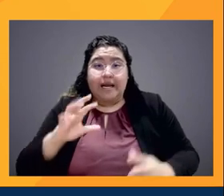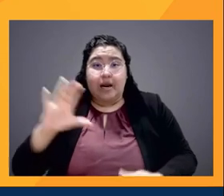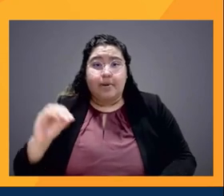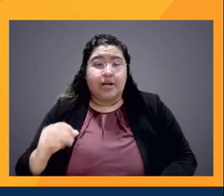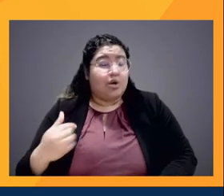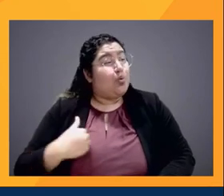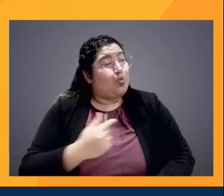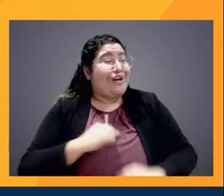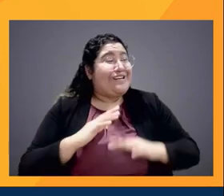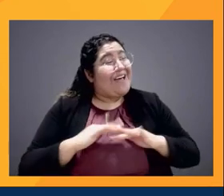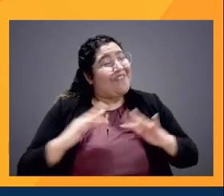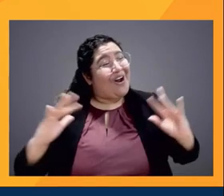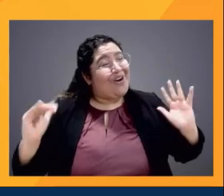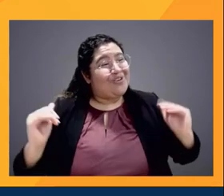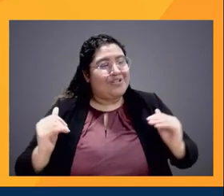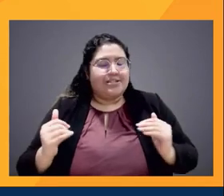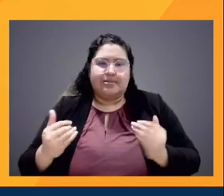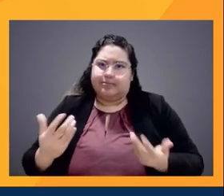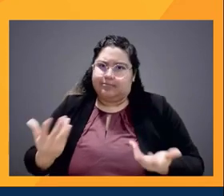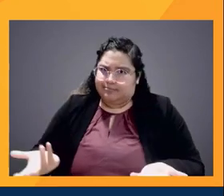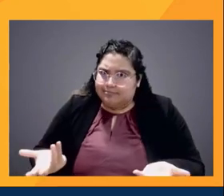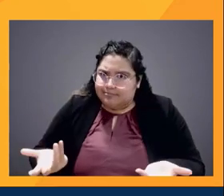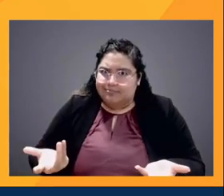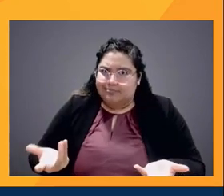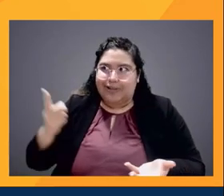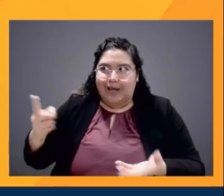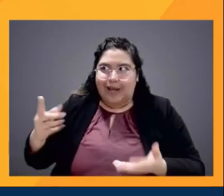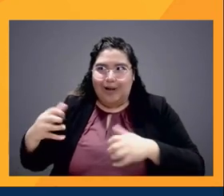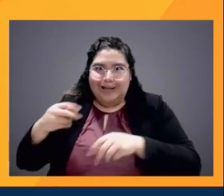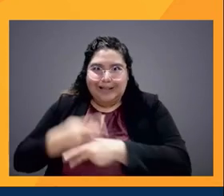going anywhere, right? So how do we get these people into these roles?